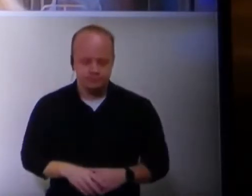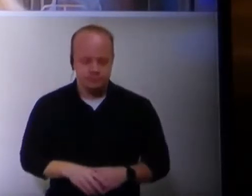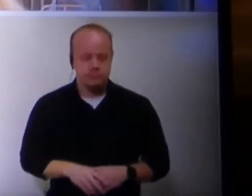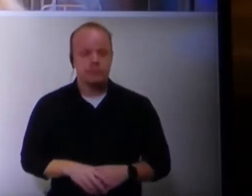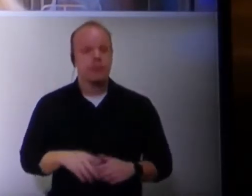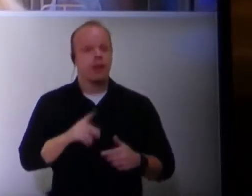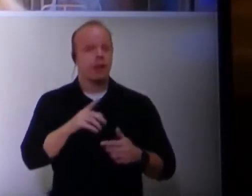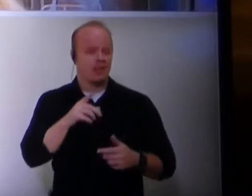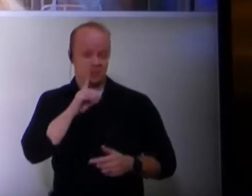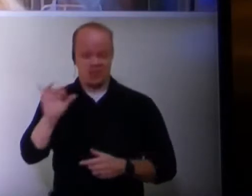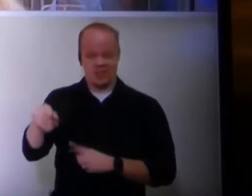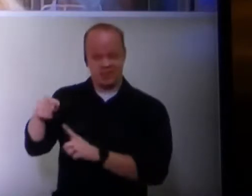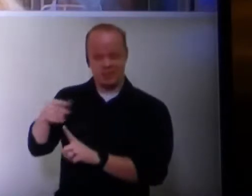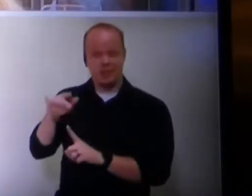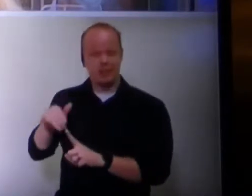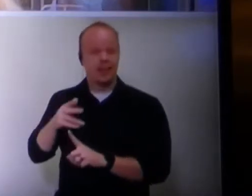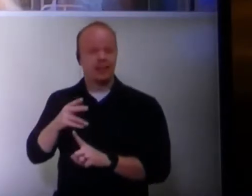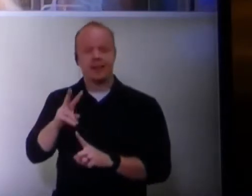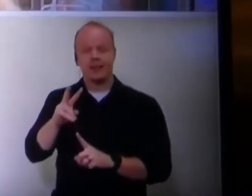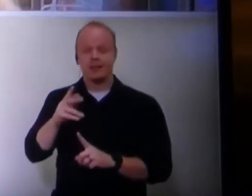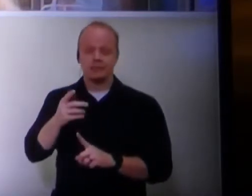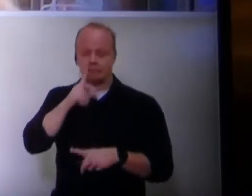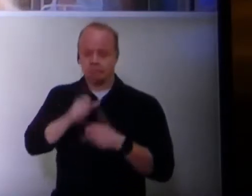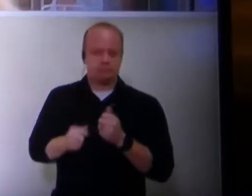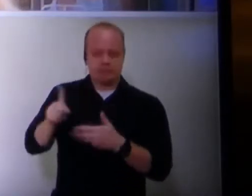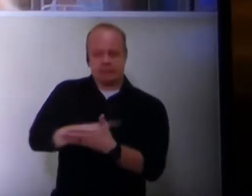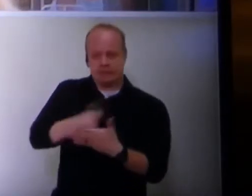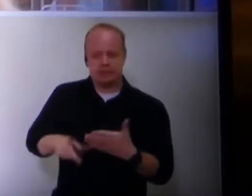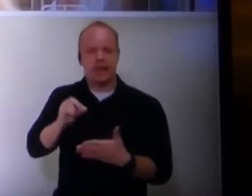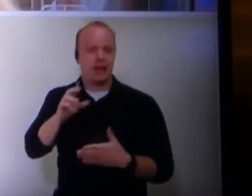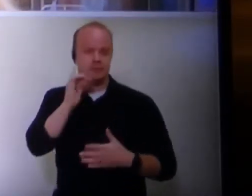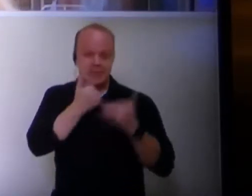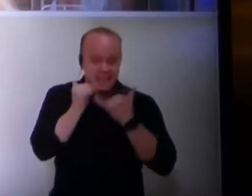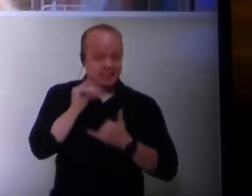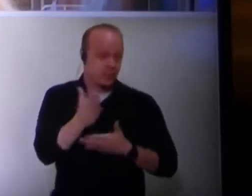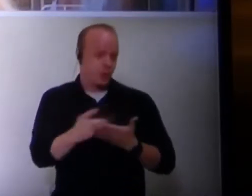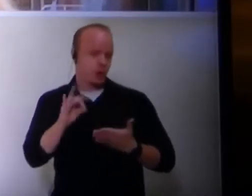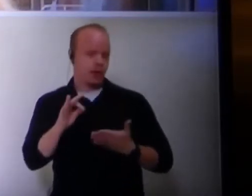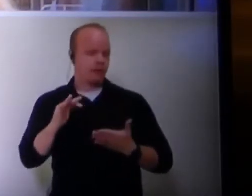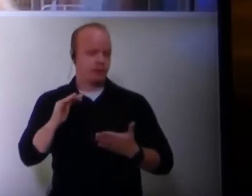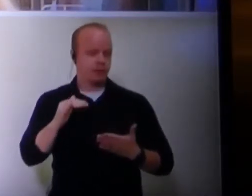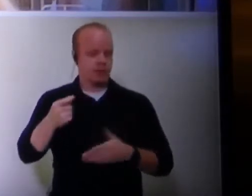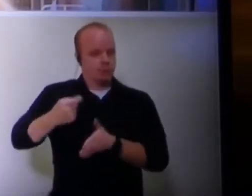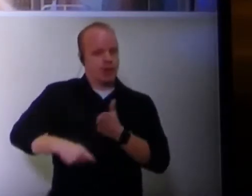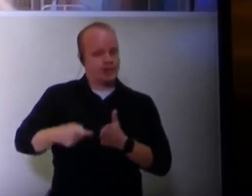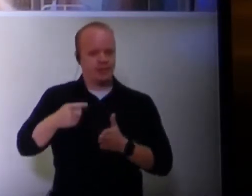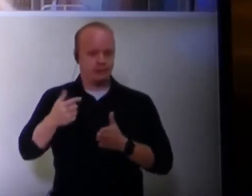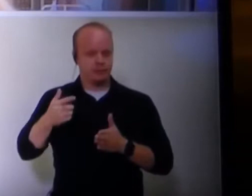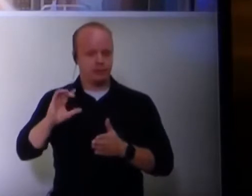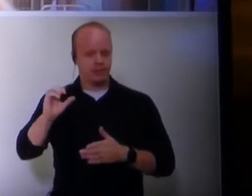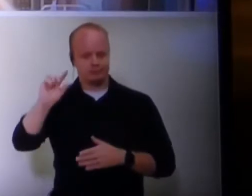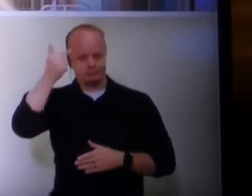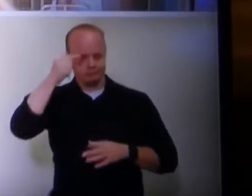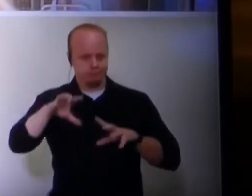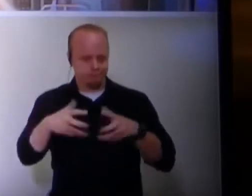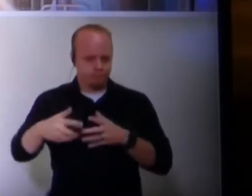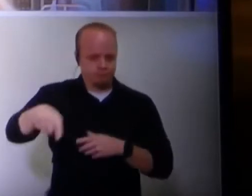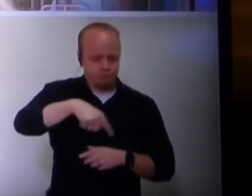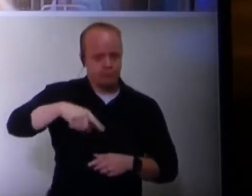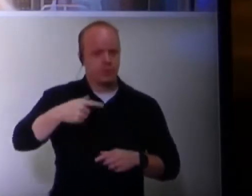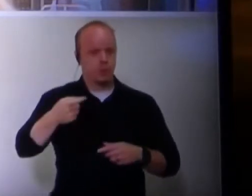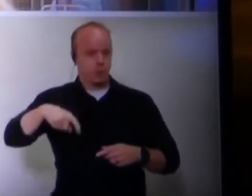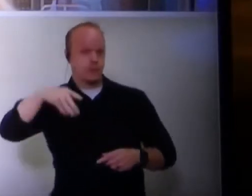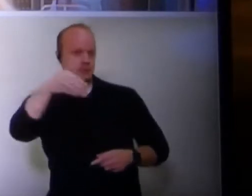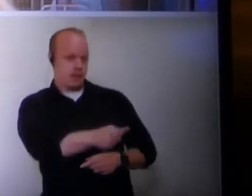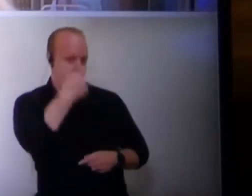And that vehement criticism and even mistakes were part of the price of a democratic society must pay for freedom.